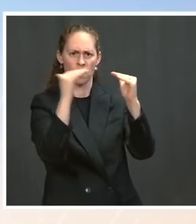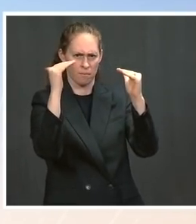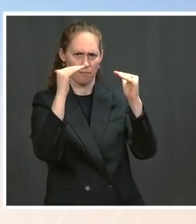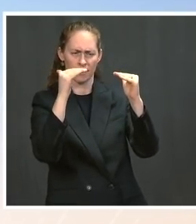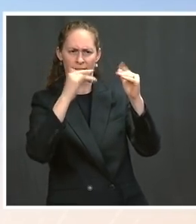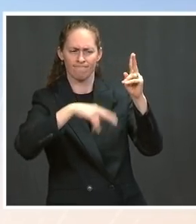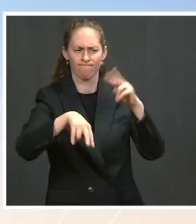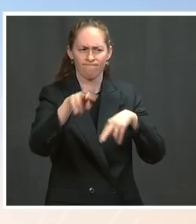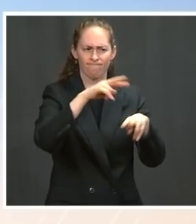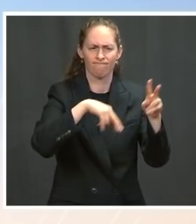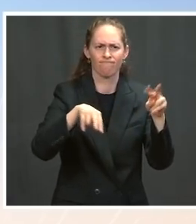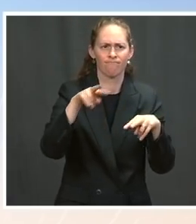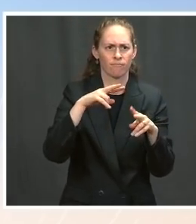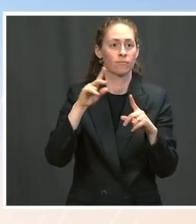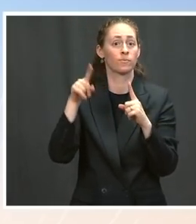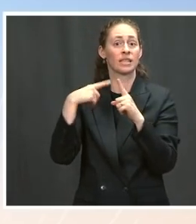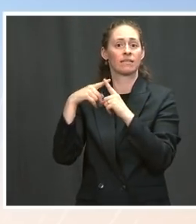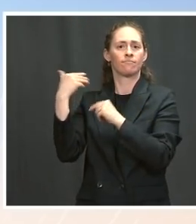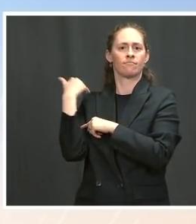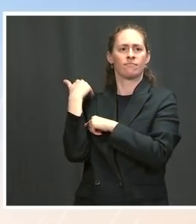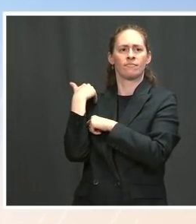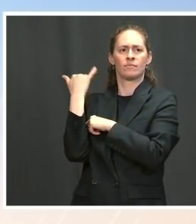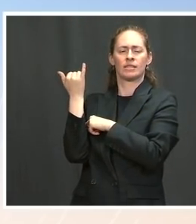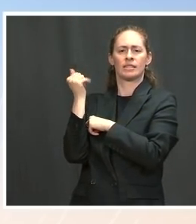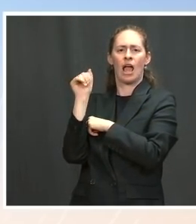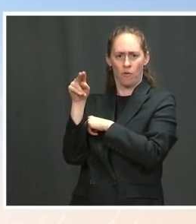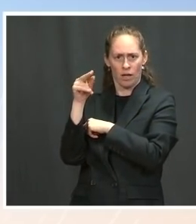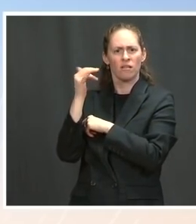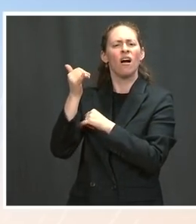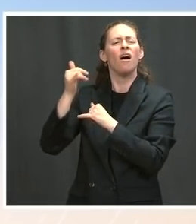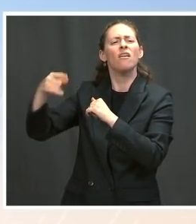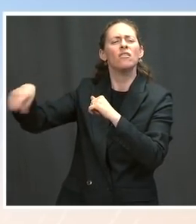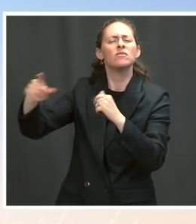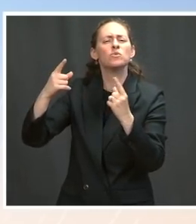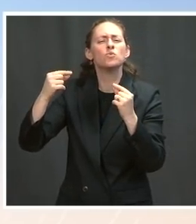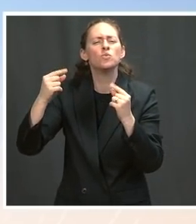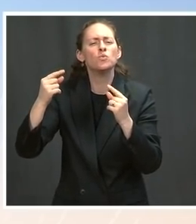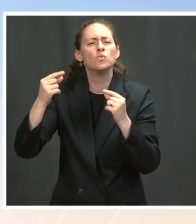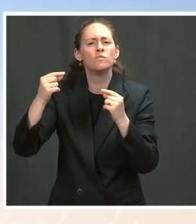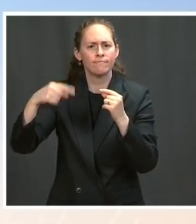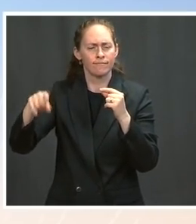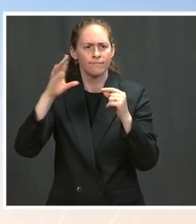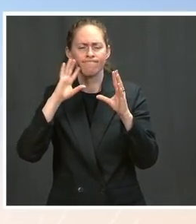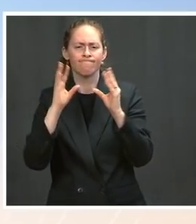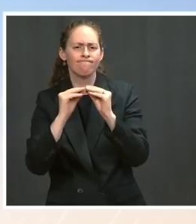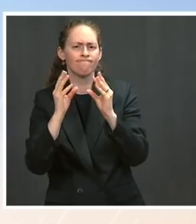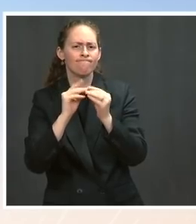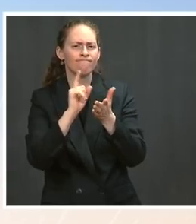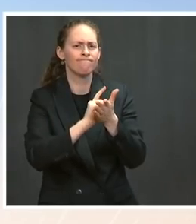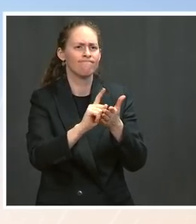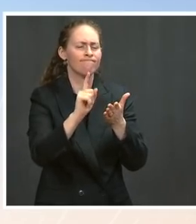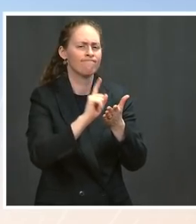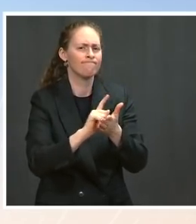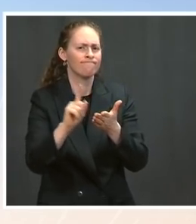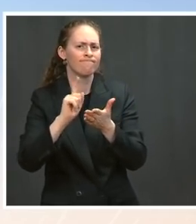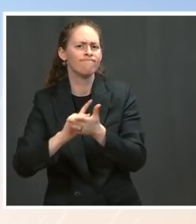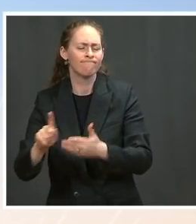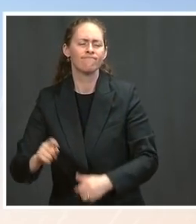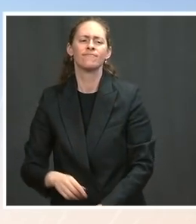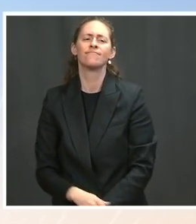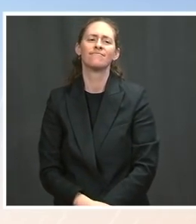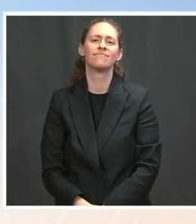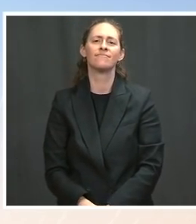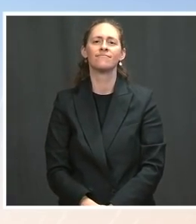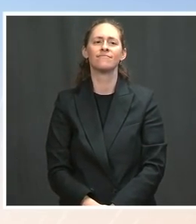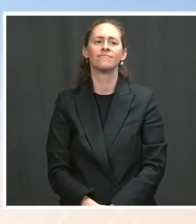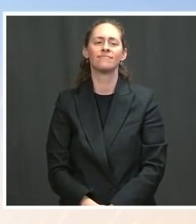The group meets weekly and is evaluating data disaggregation, transparency, and sufficiency. And it's charged,